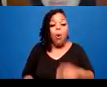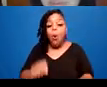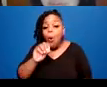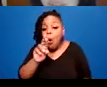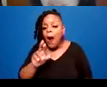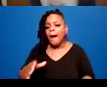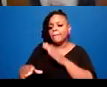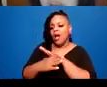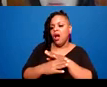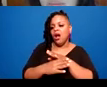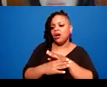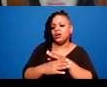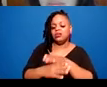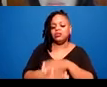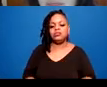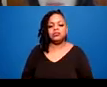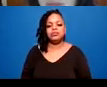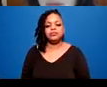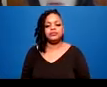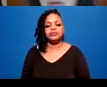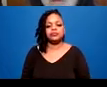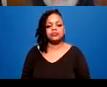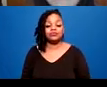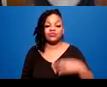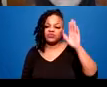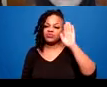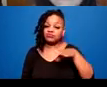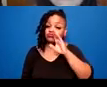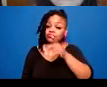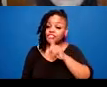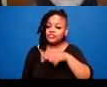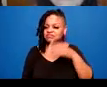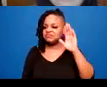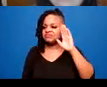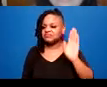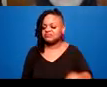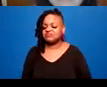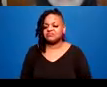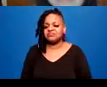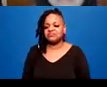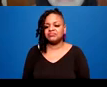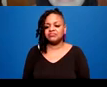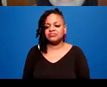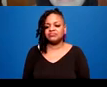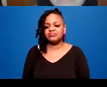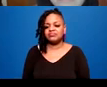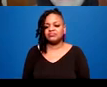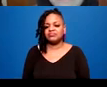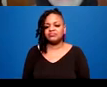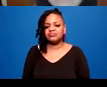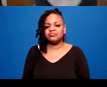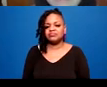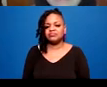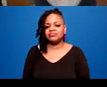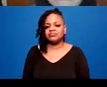but there are balances and the